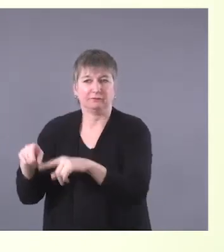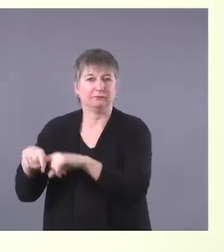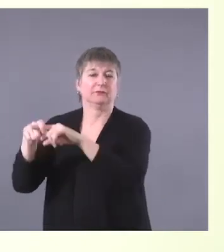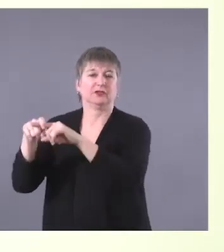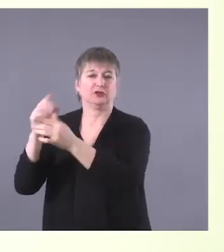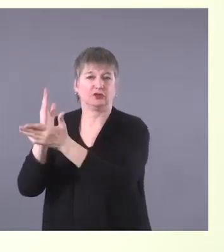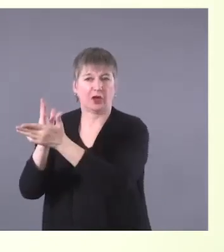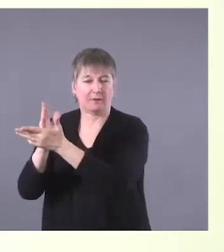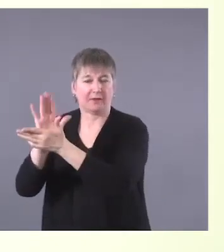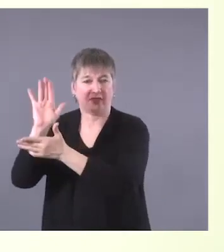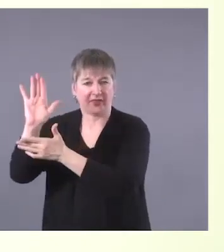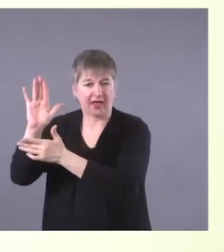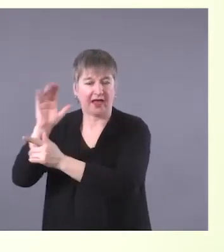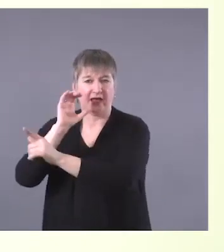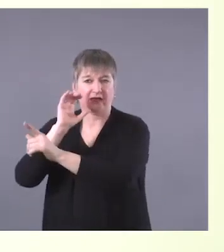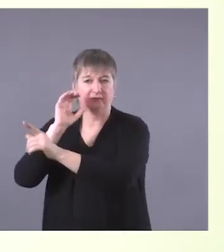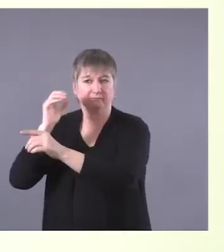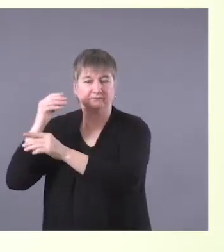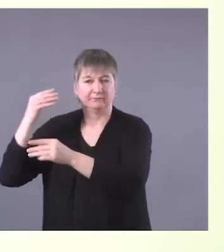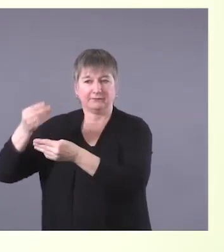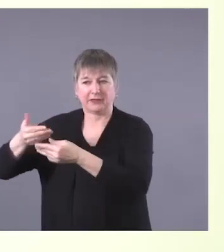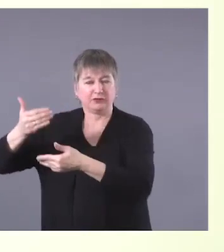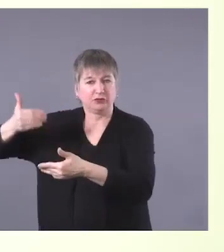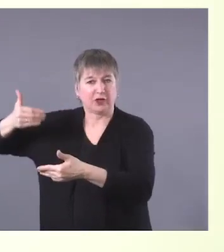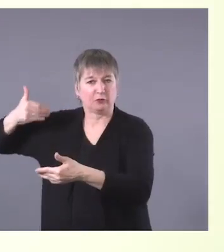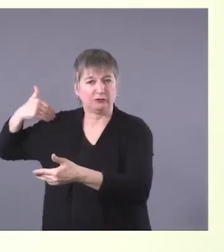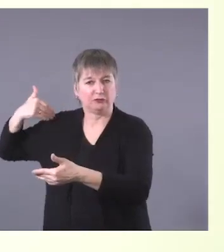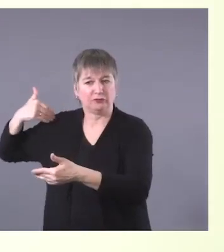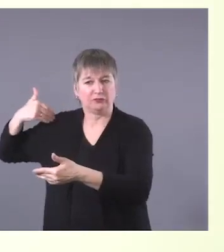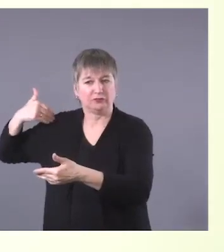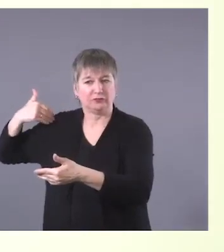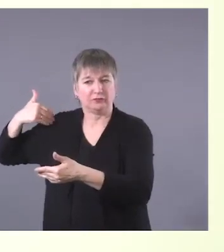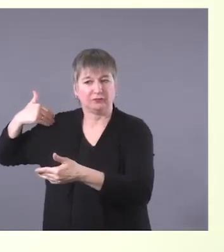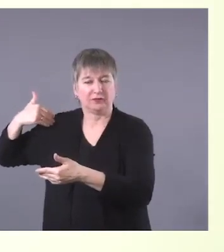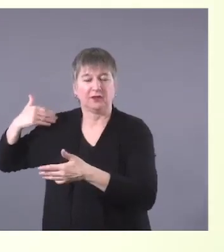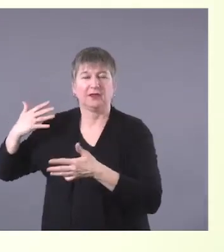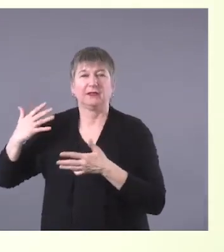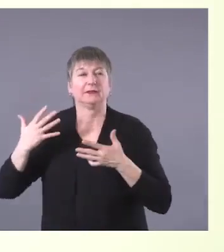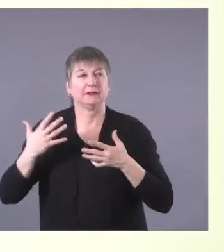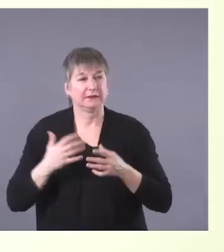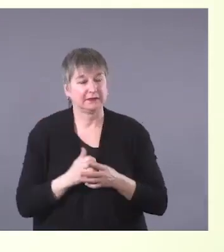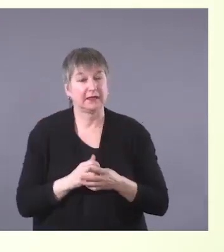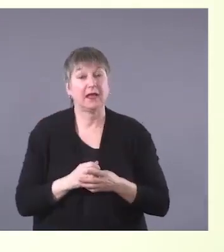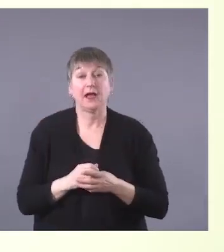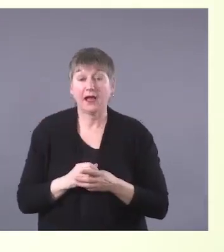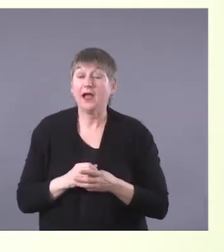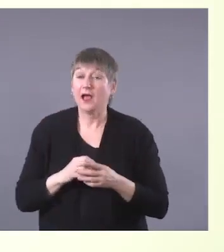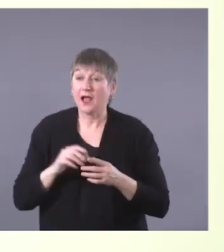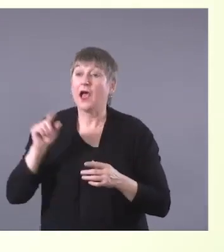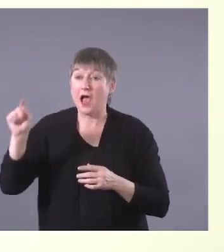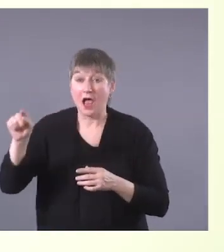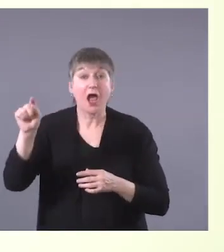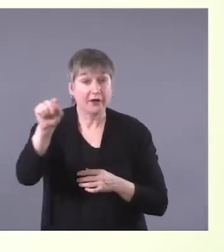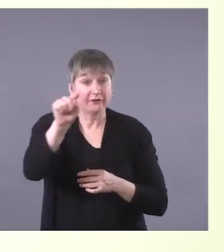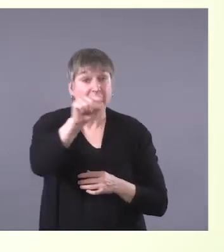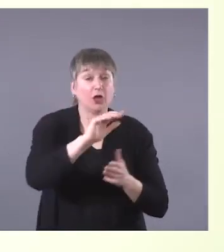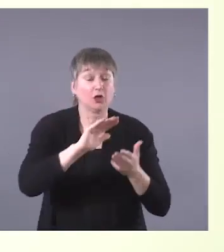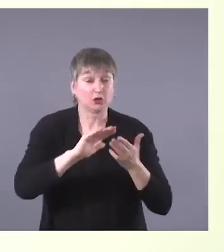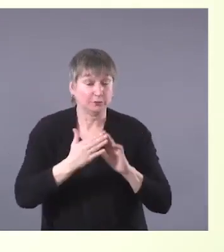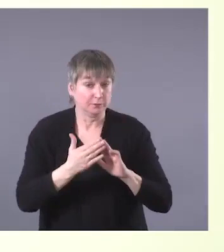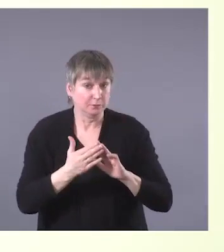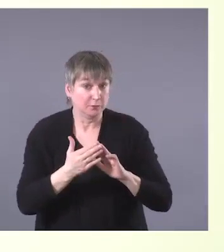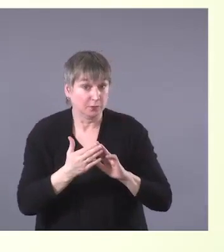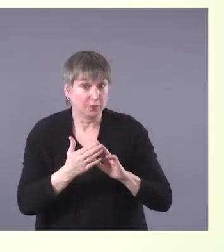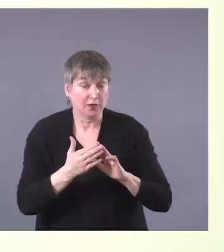generations. And there are communities out there that I must note that